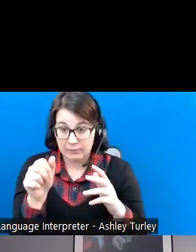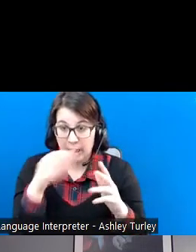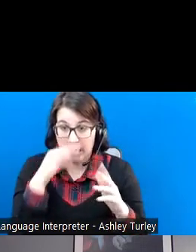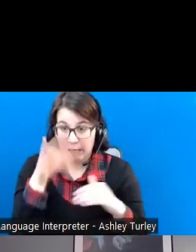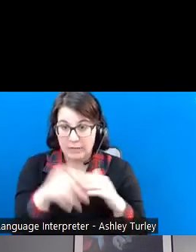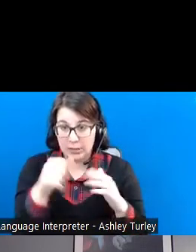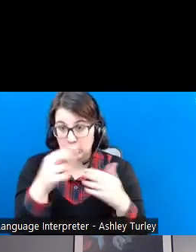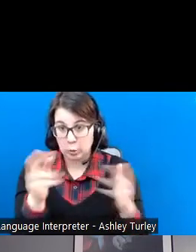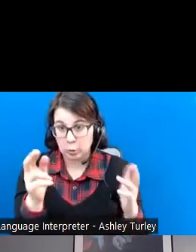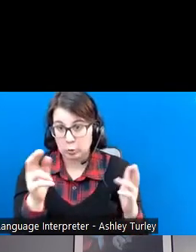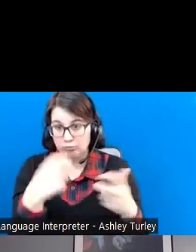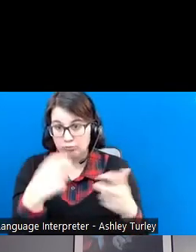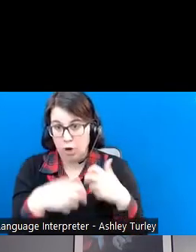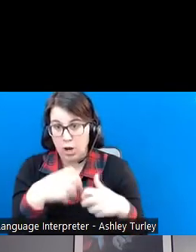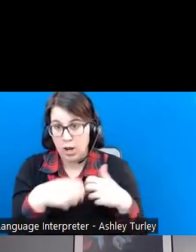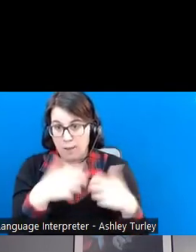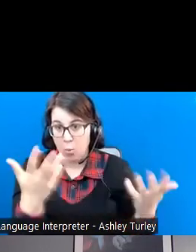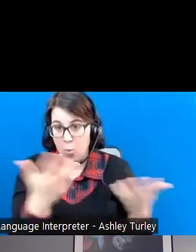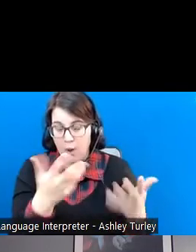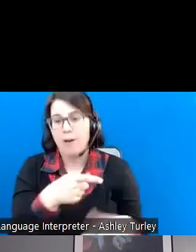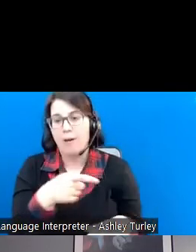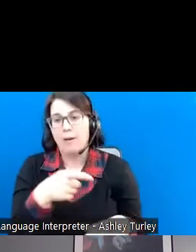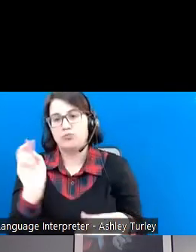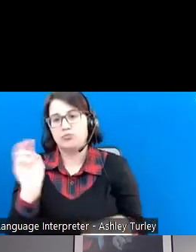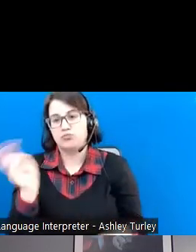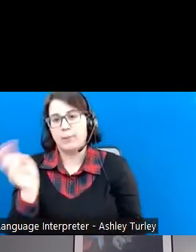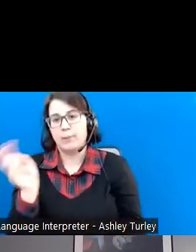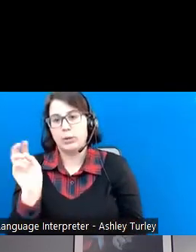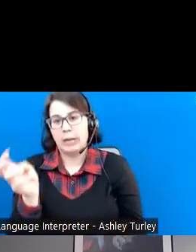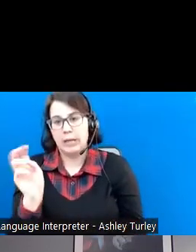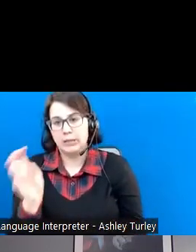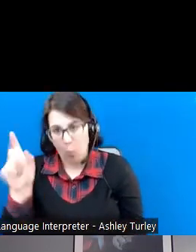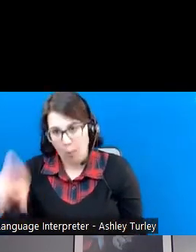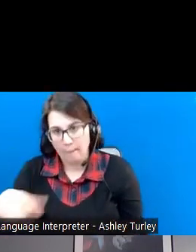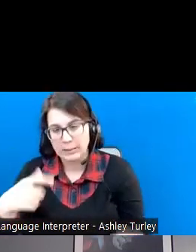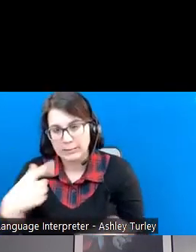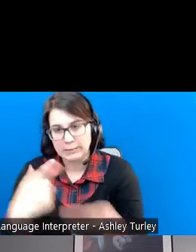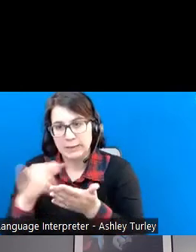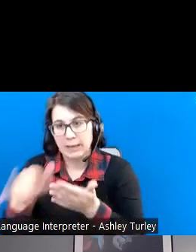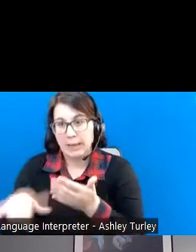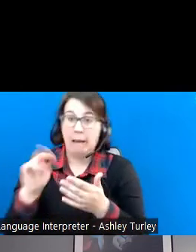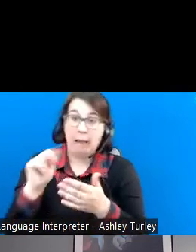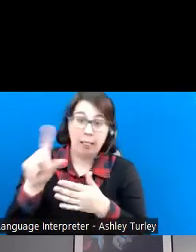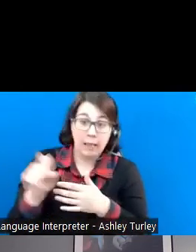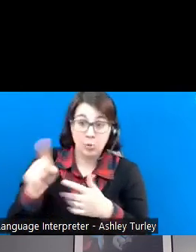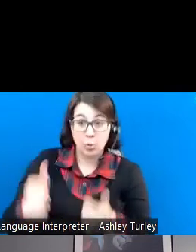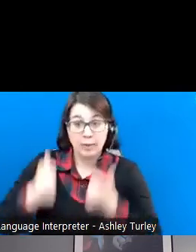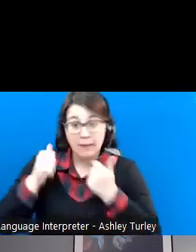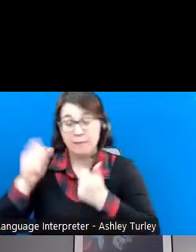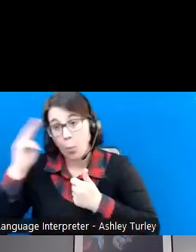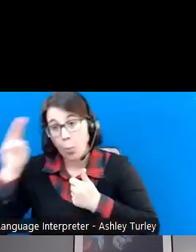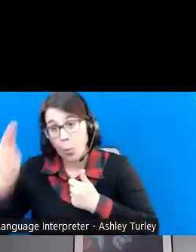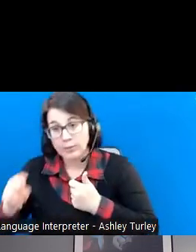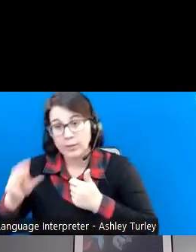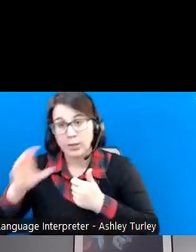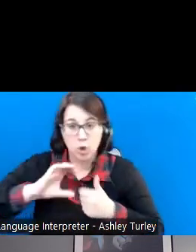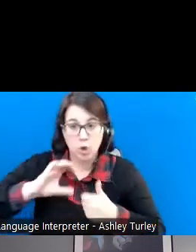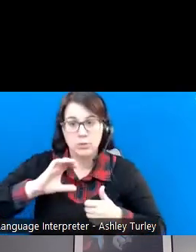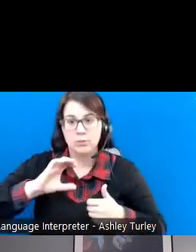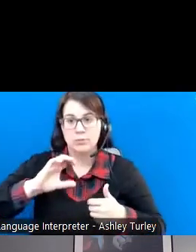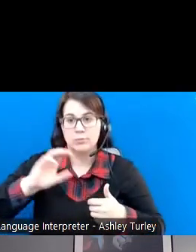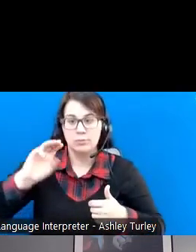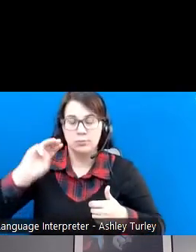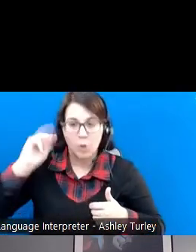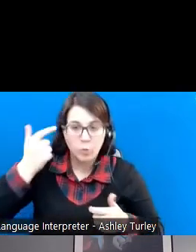feel like we always have to discuss this unless you live in Morgantown or Charleston or Martinsburg or, you know, one of the other cities